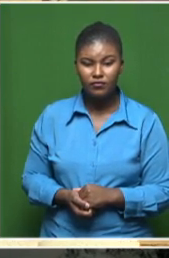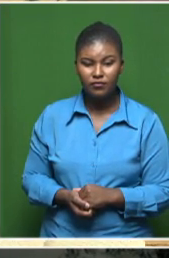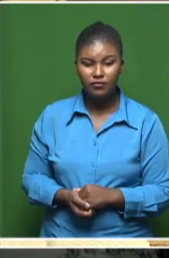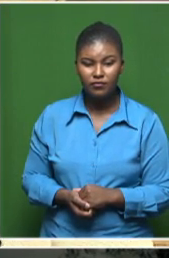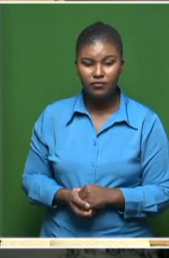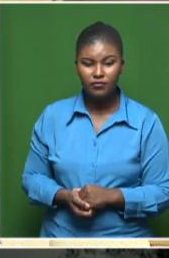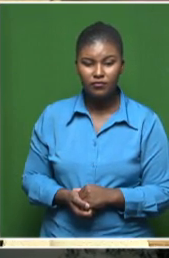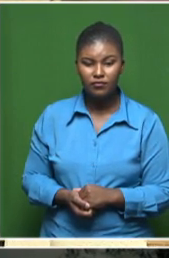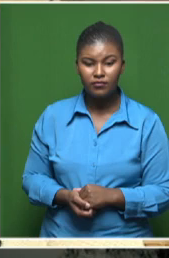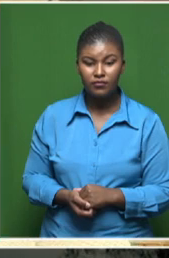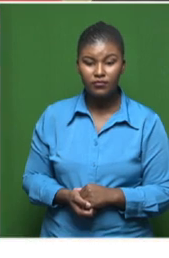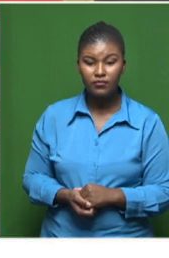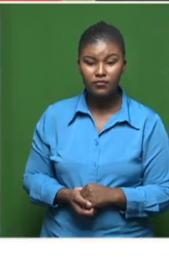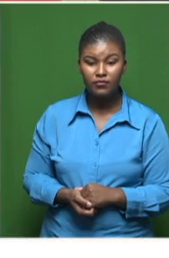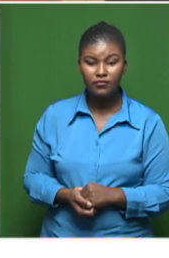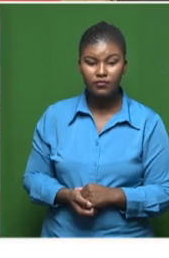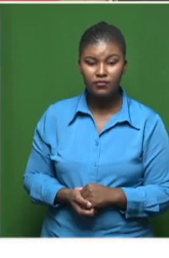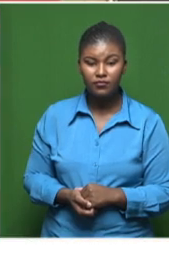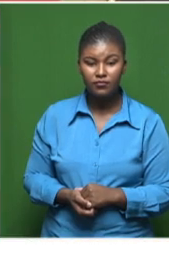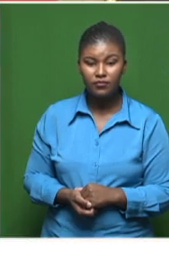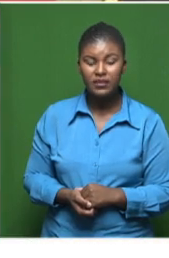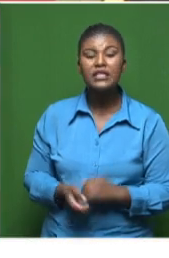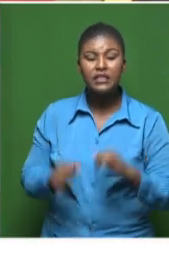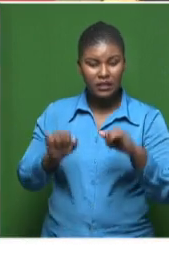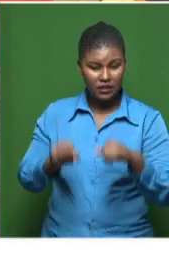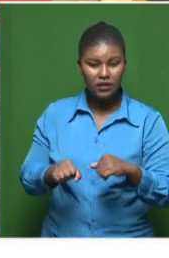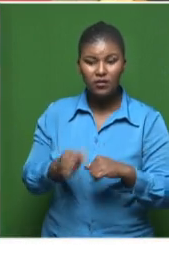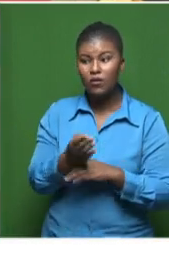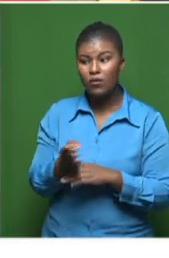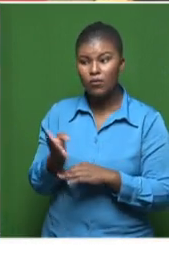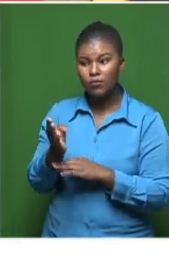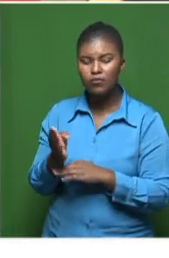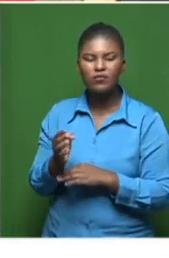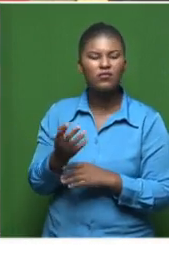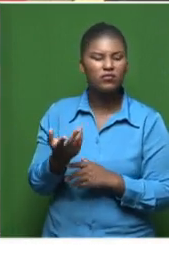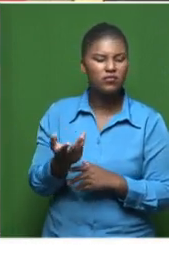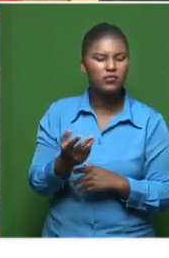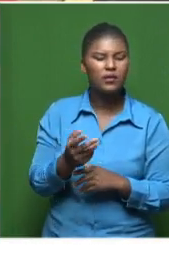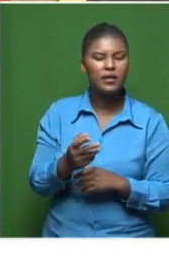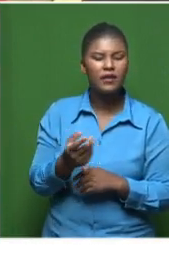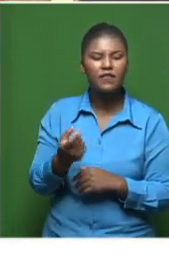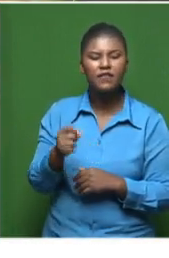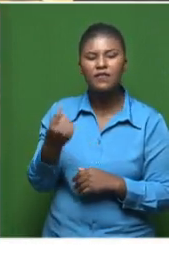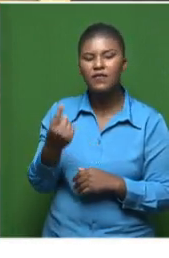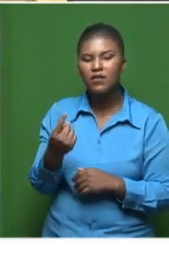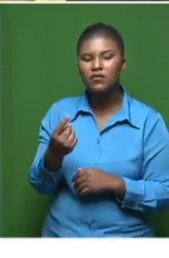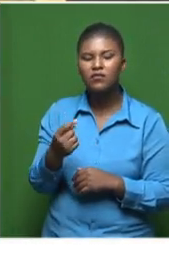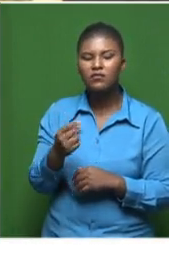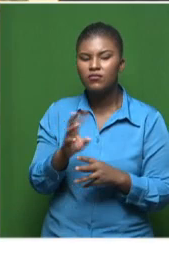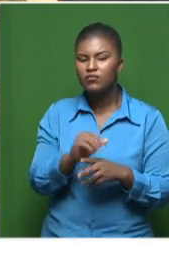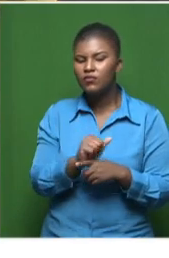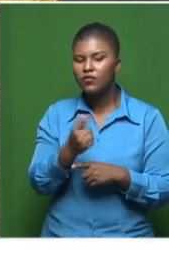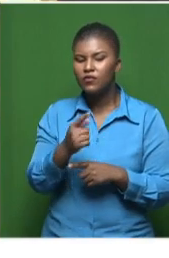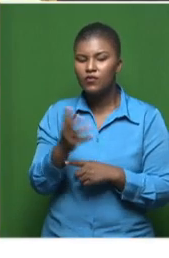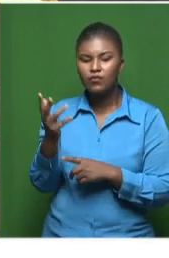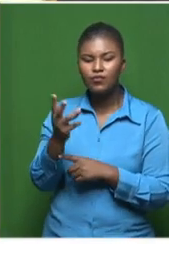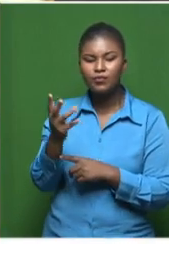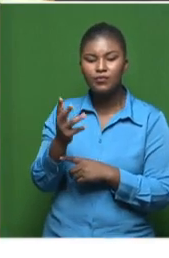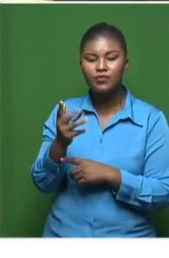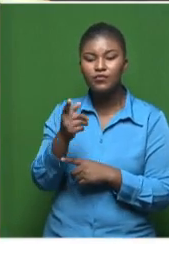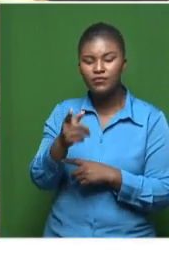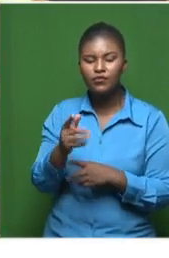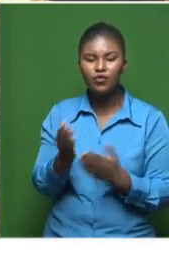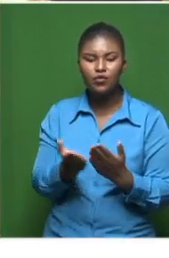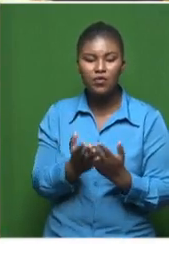Yes, indeed. No, she has been here for some time. She was, I suppose, getting that particular briefing as to the dynamics of this particular